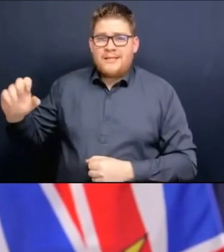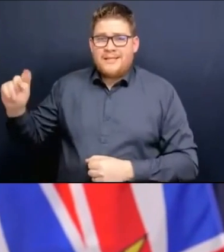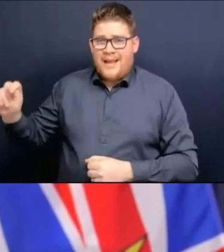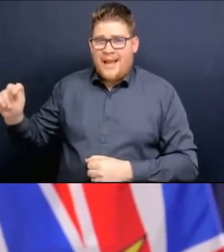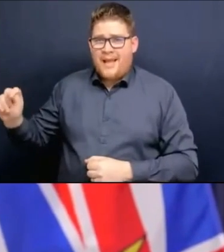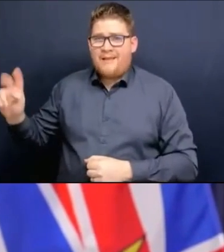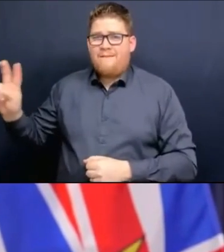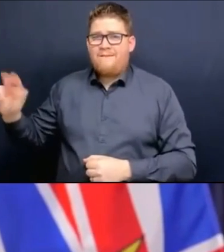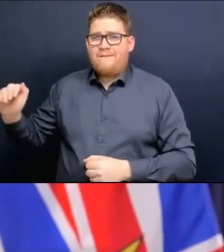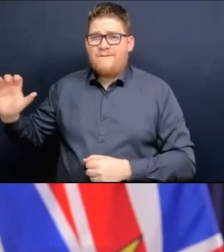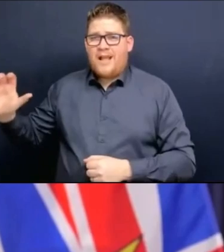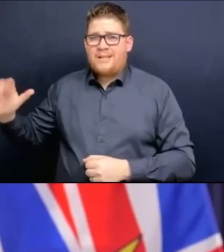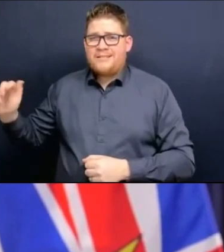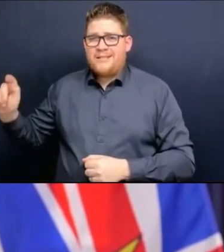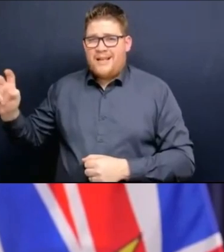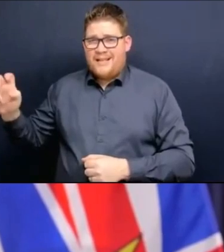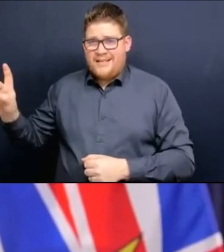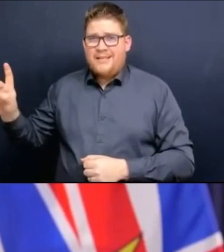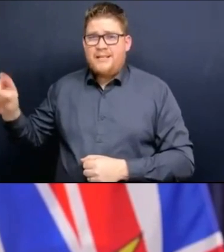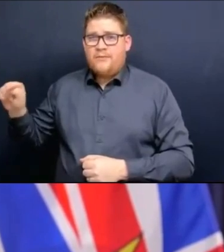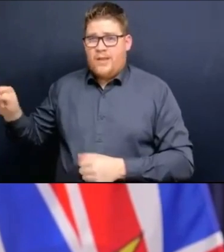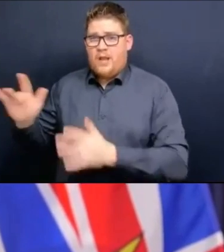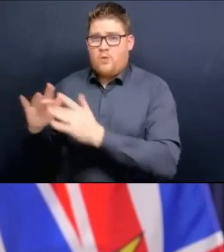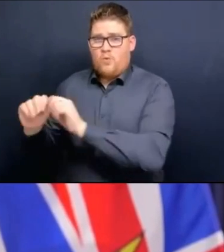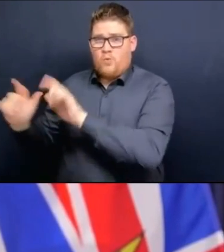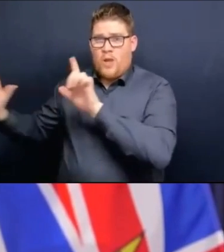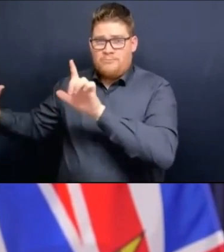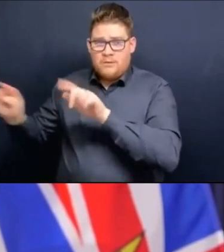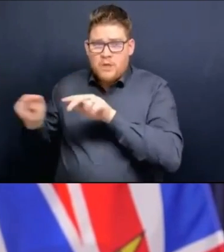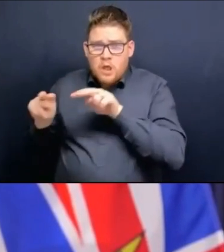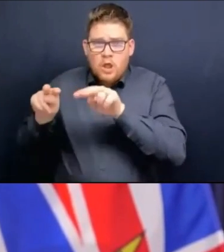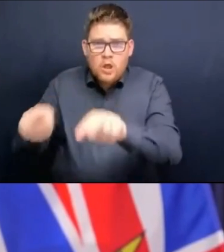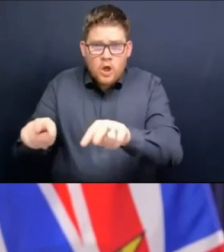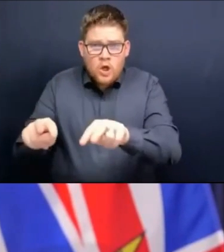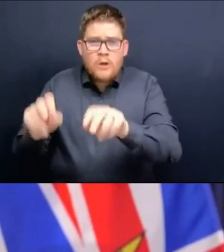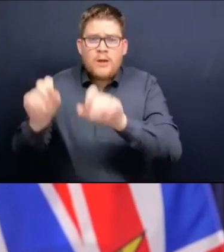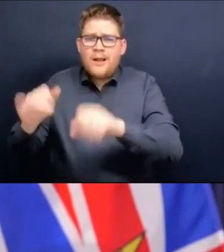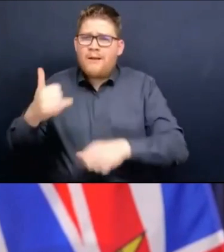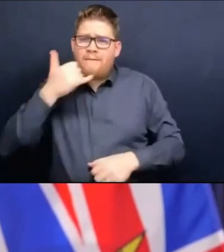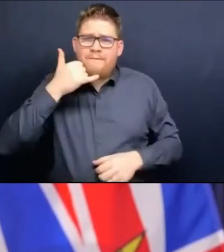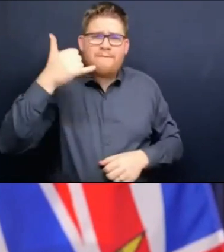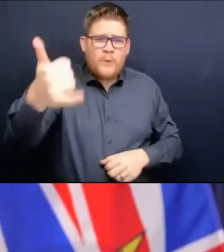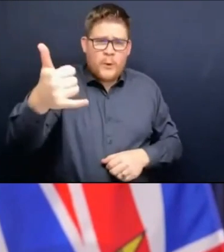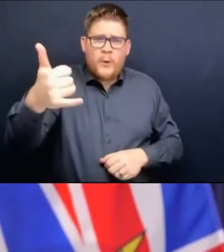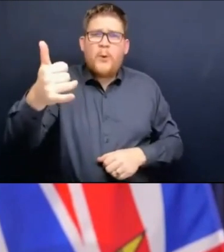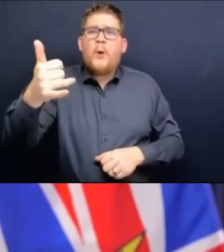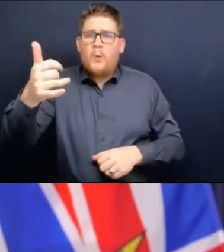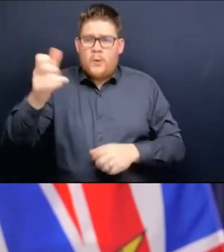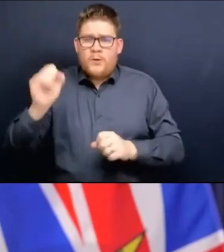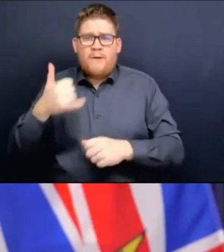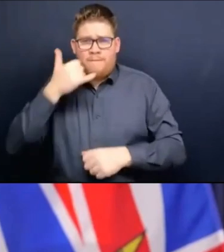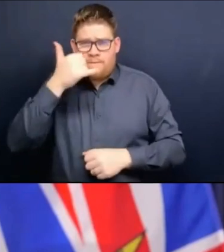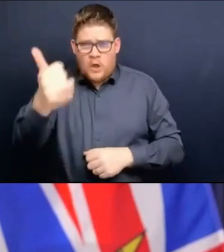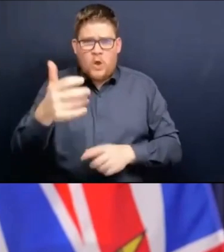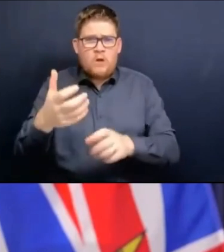-2323 and get your appointment today. Because this is an example, 93